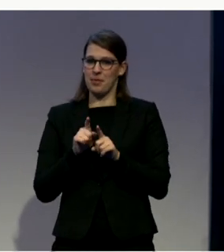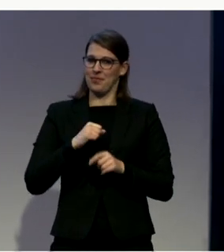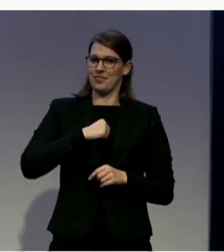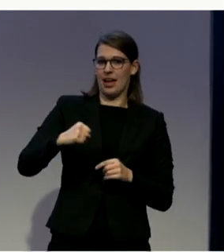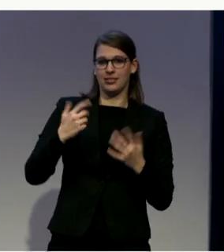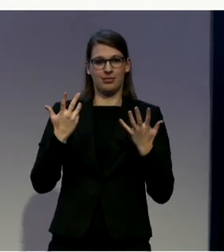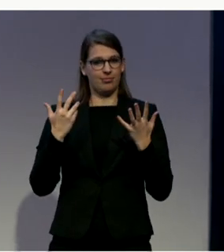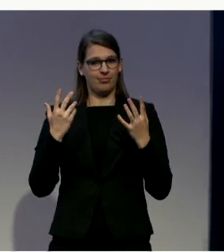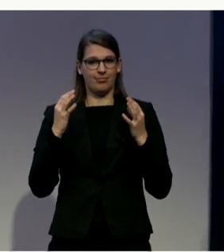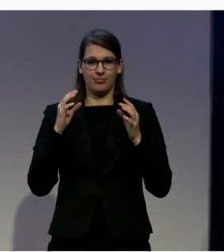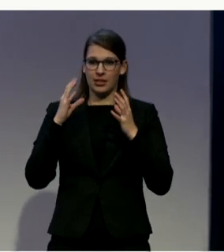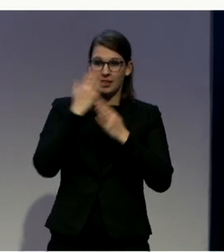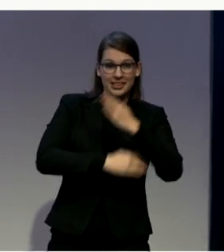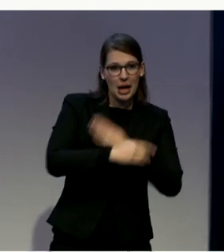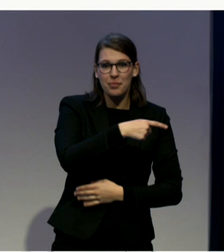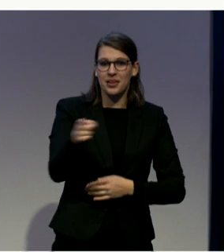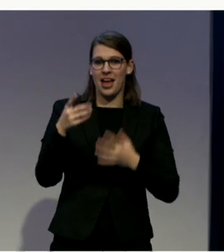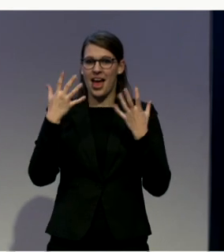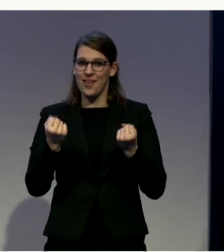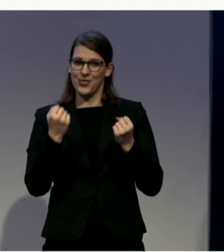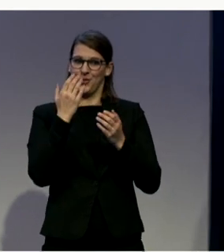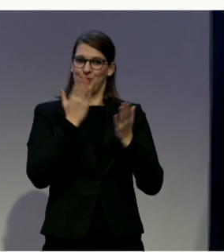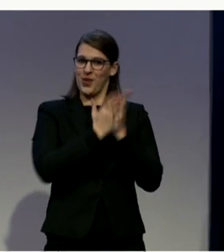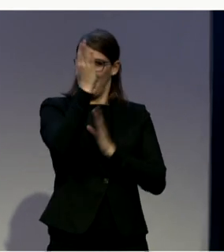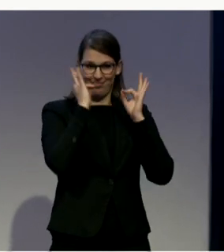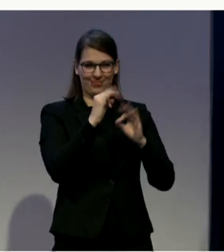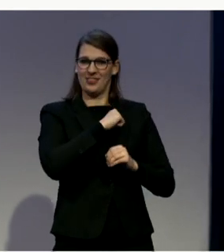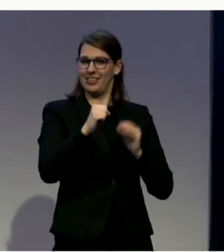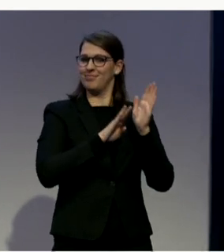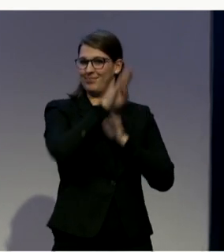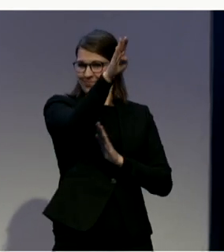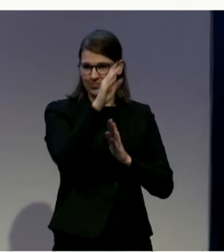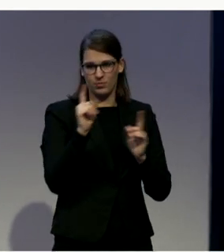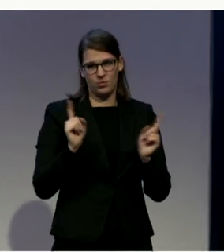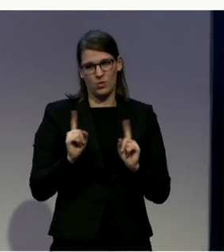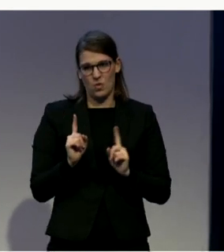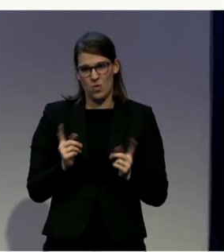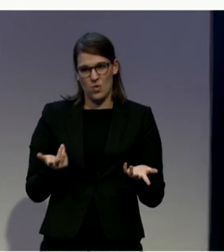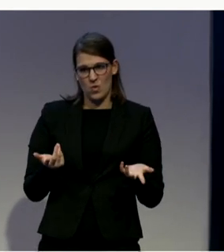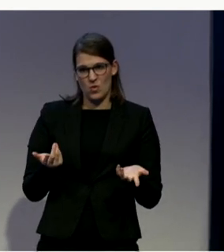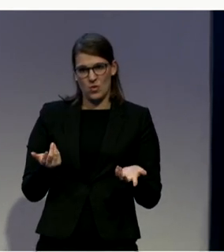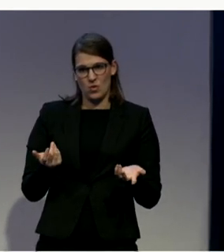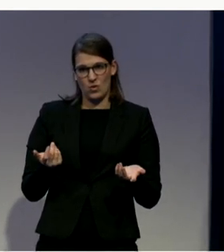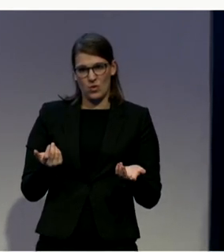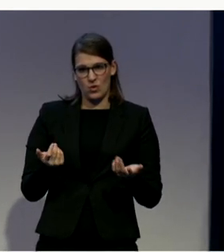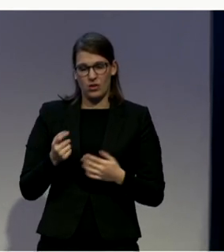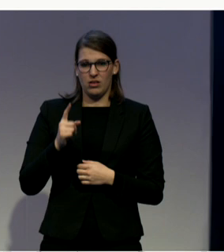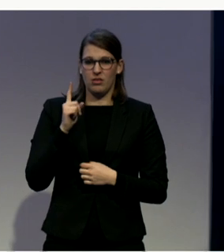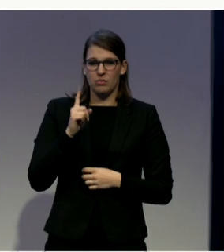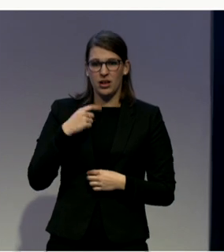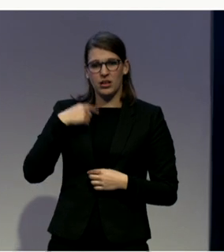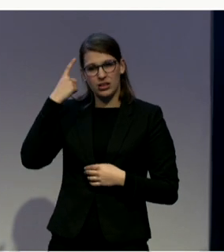true. We have to learn, as a disability movement, to use CRPD as a political tool.